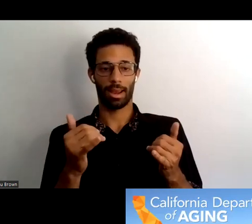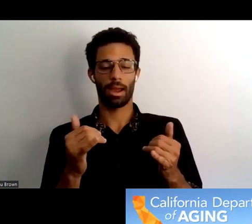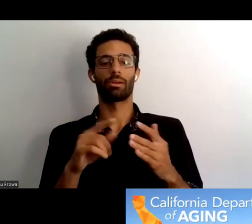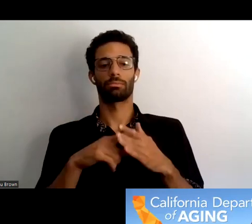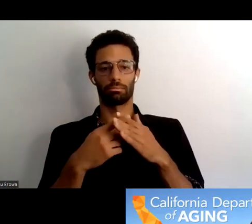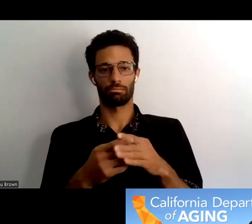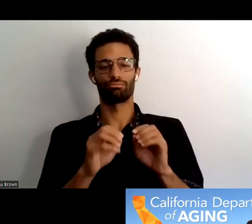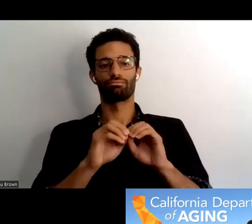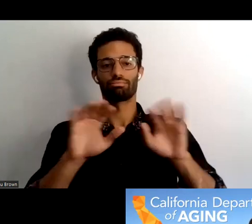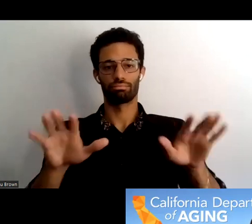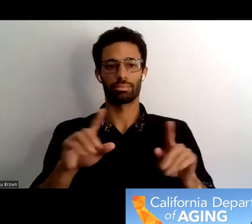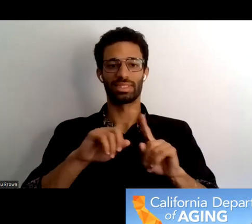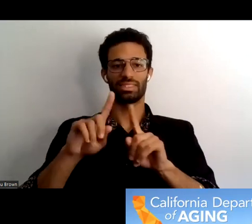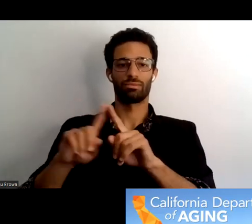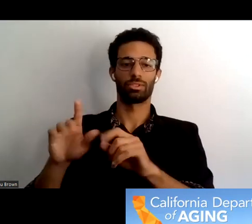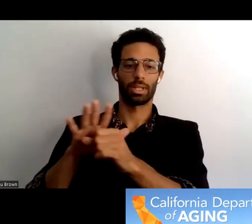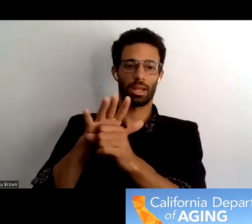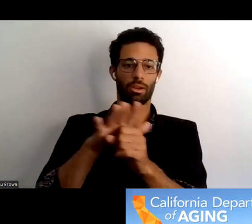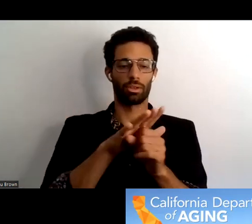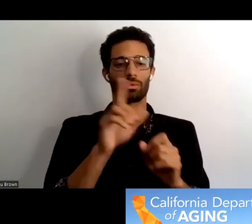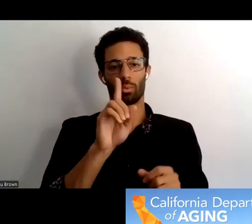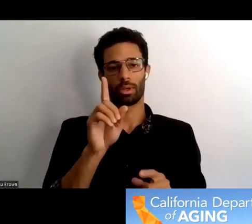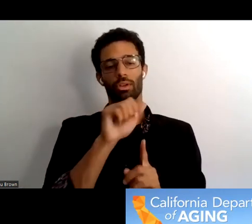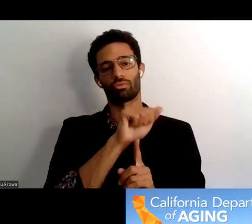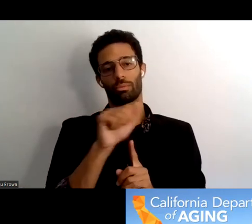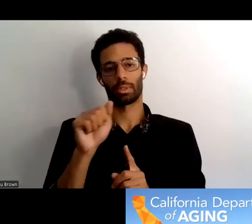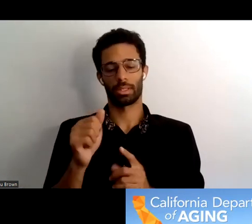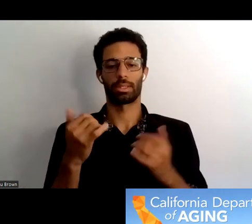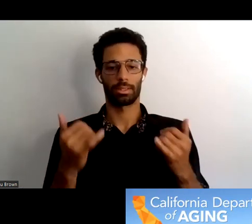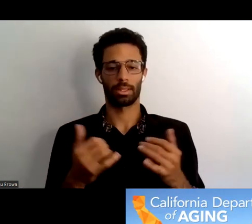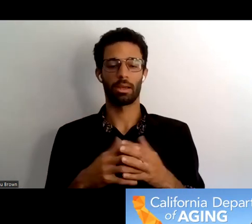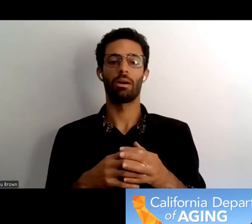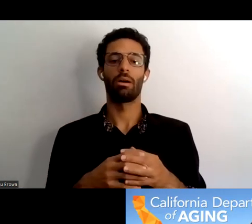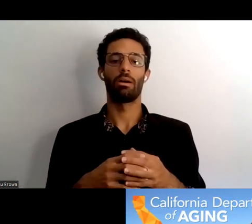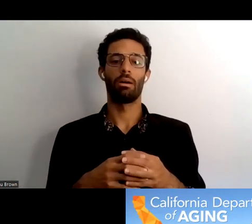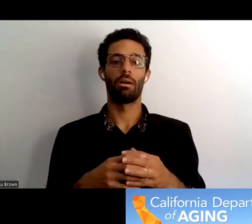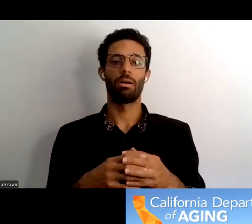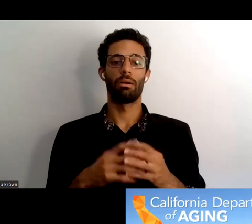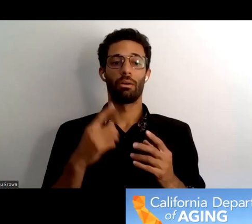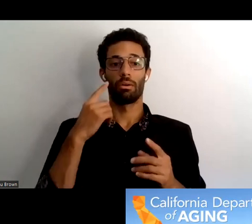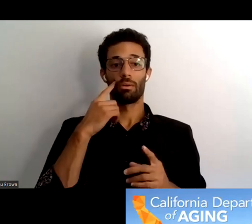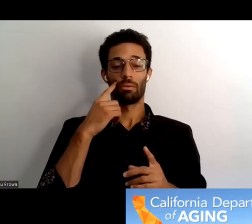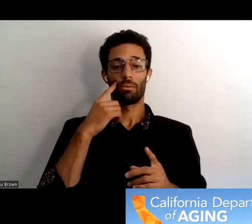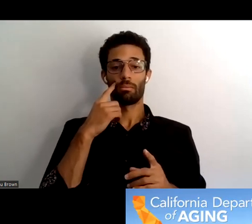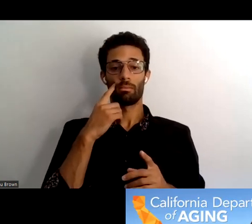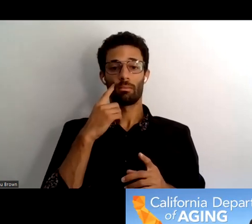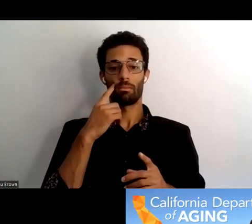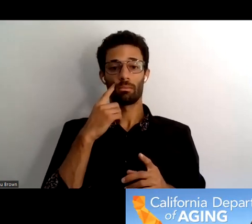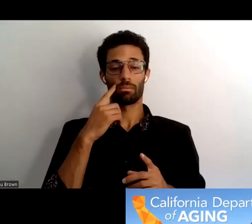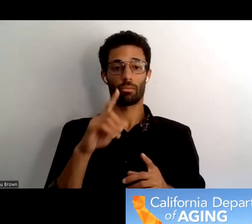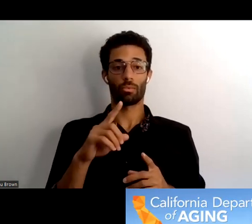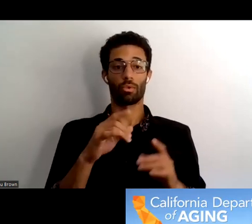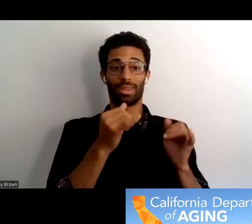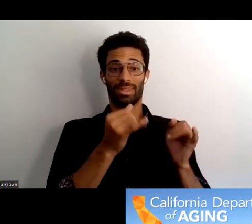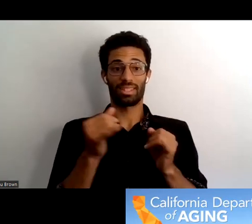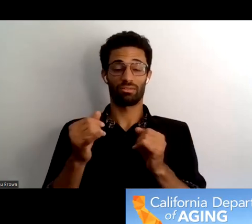regions um where several of our triple a's are located in regards to the triple a's our um individuals being